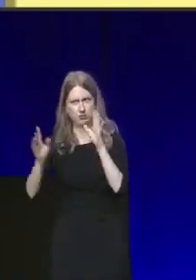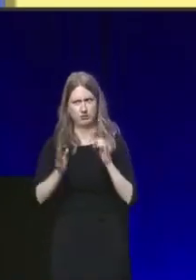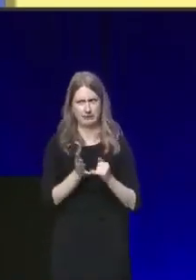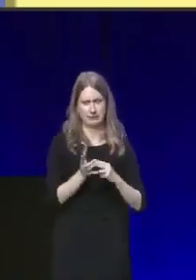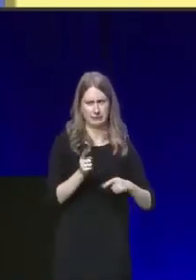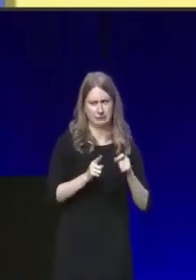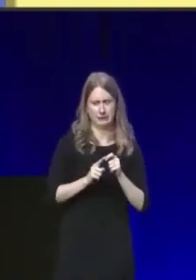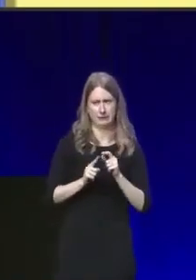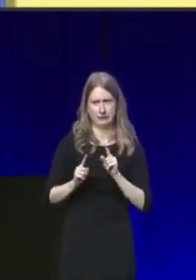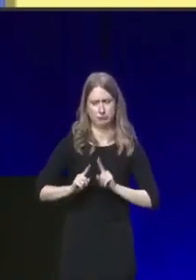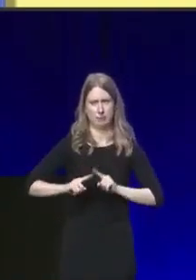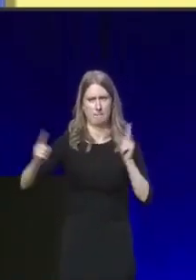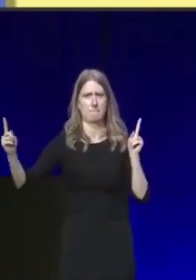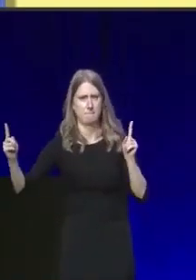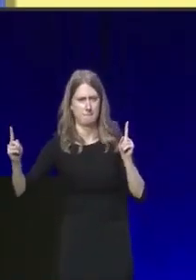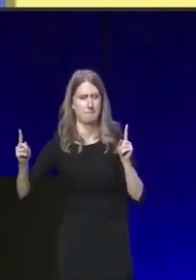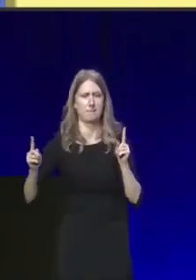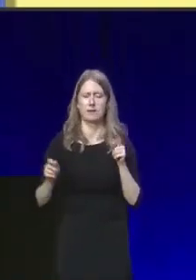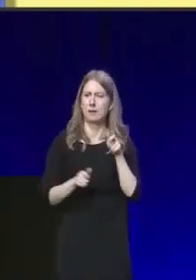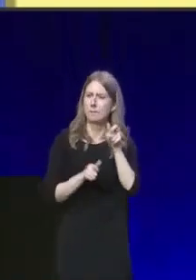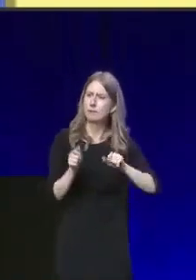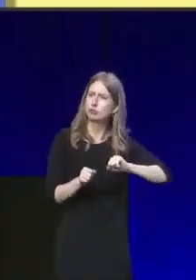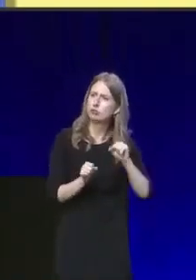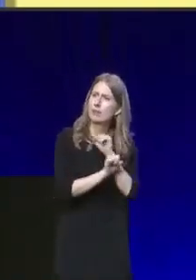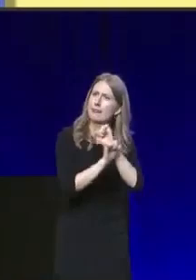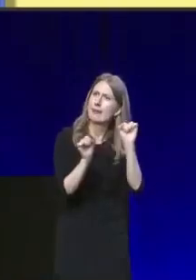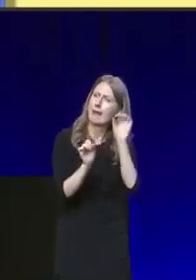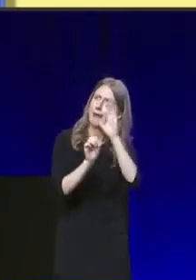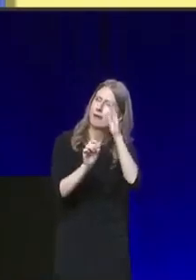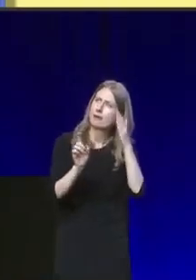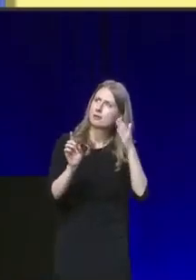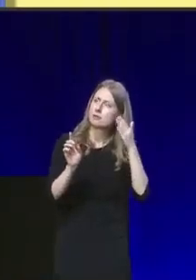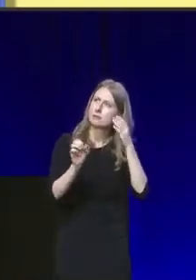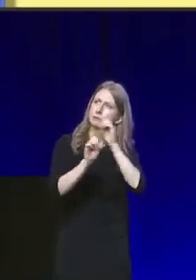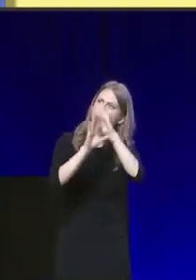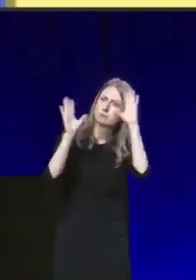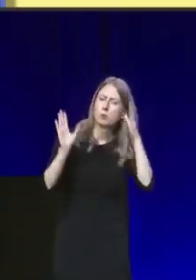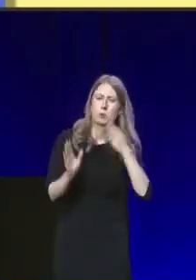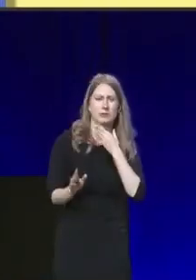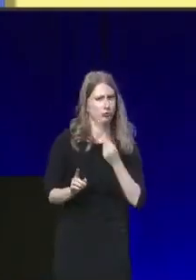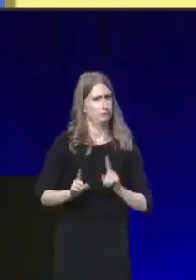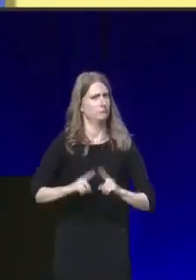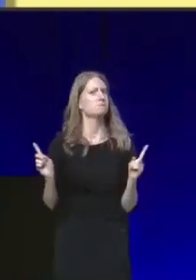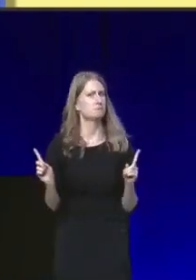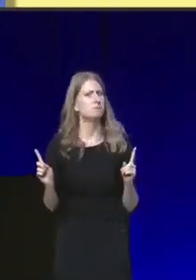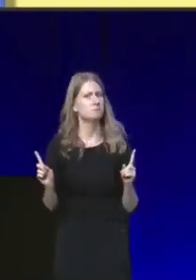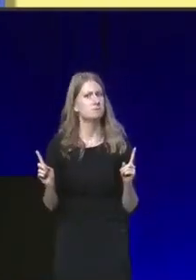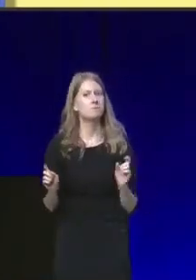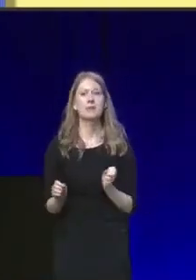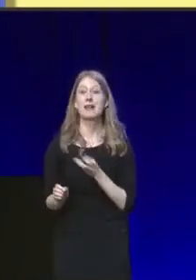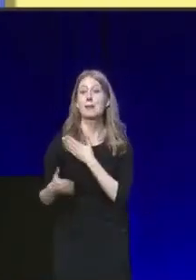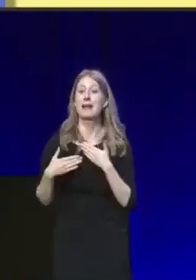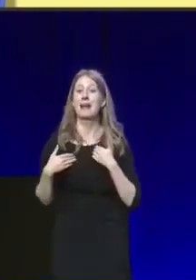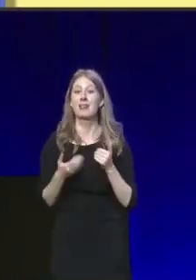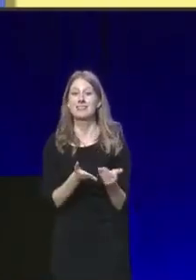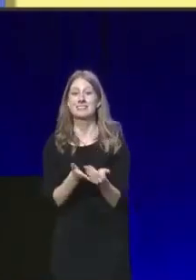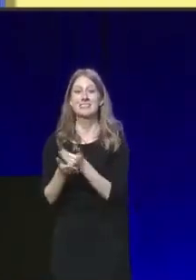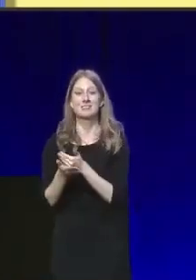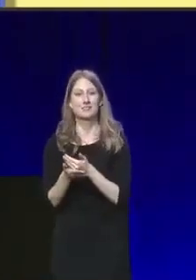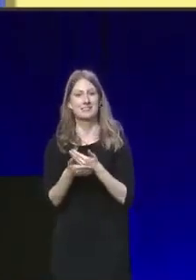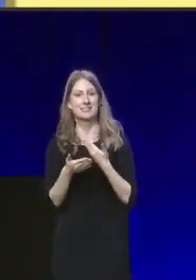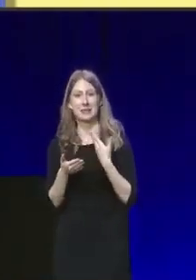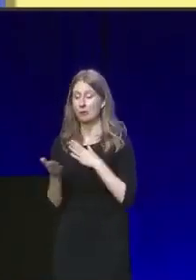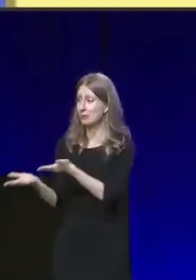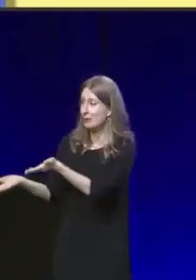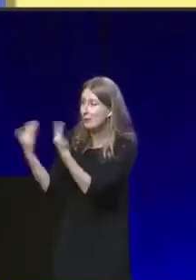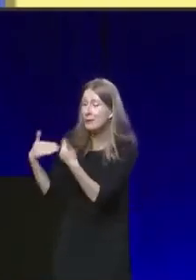different to the wishes of the people of Scotland. Labour's Health Secretary wants to hold the door wide open to private